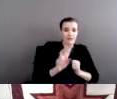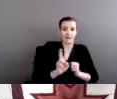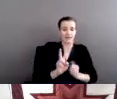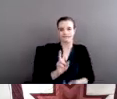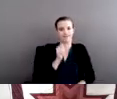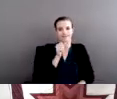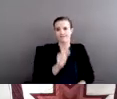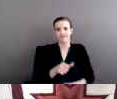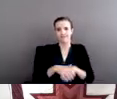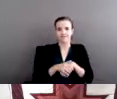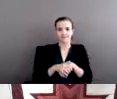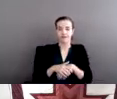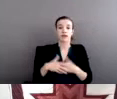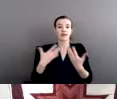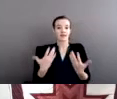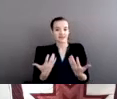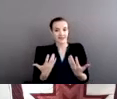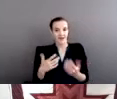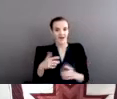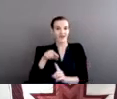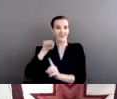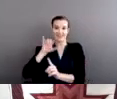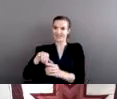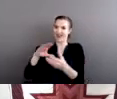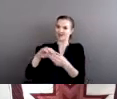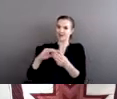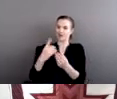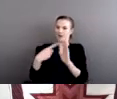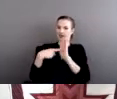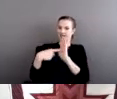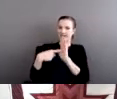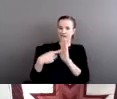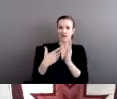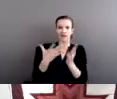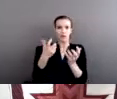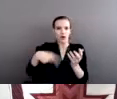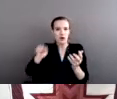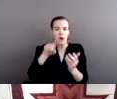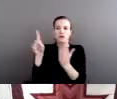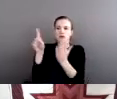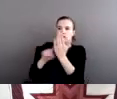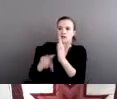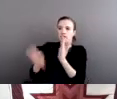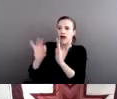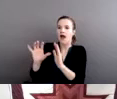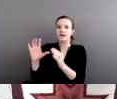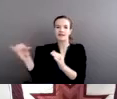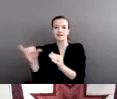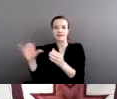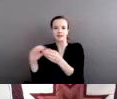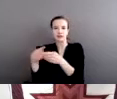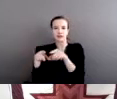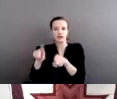kinds of stories that I encourage all of you to seek out when you are doing research. What do we